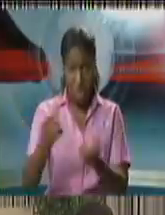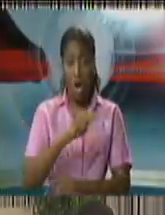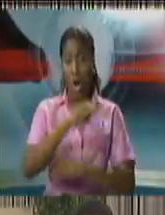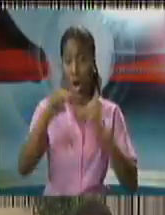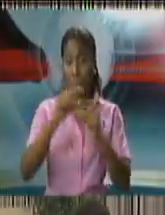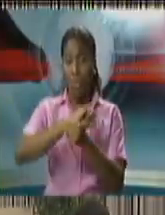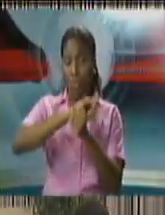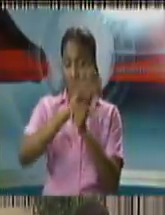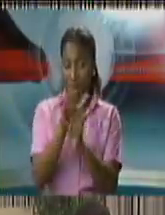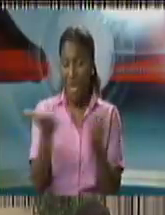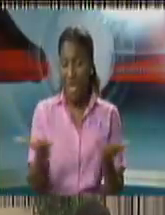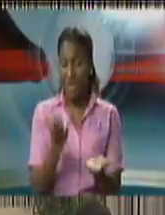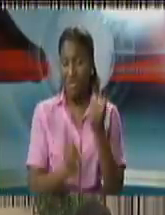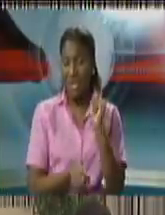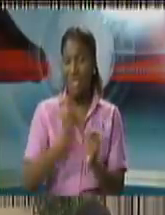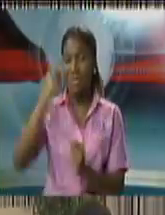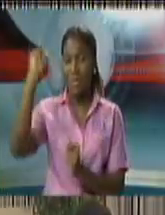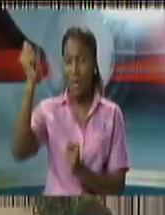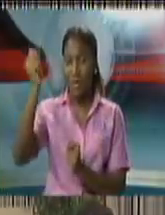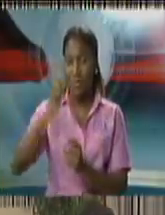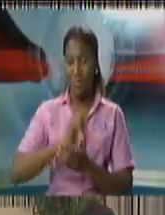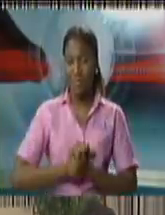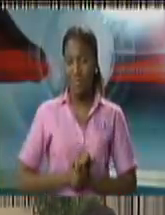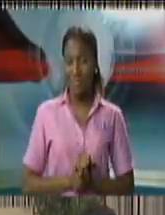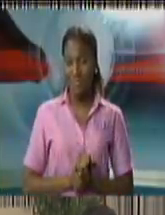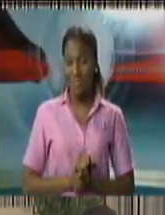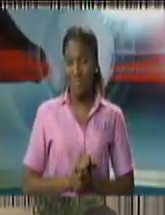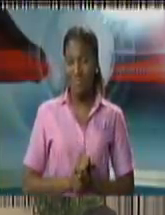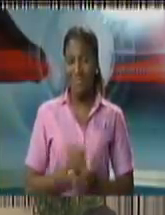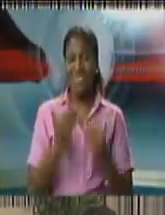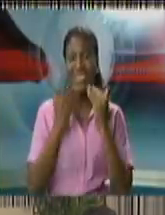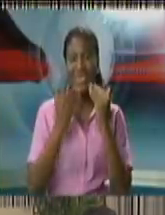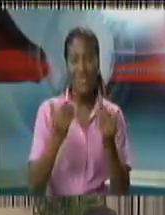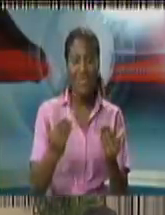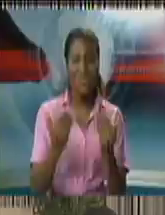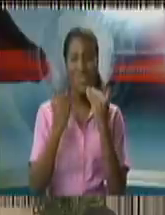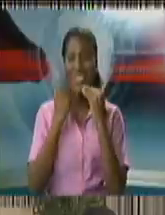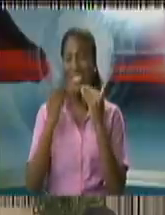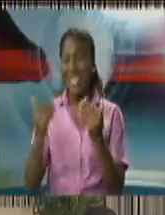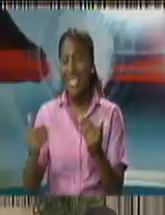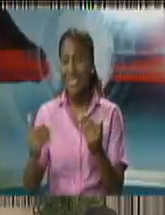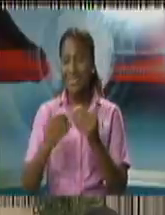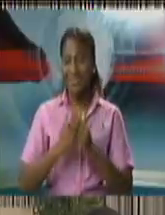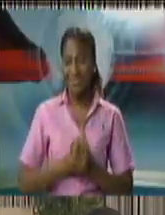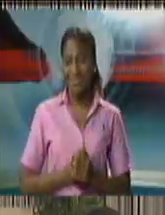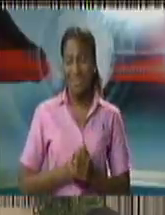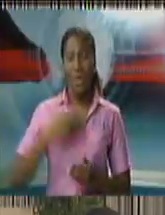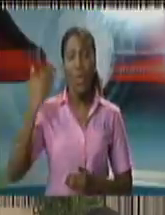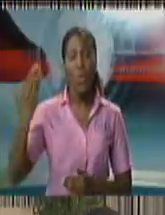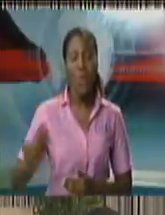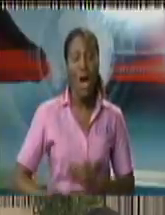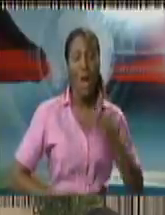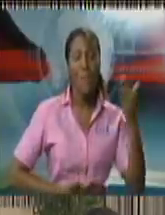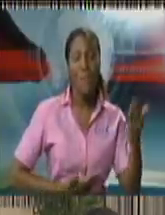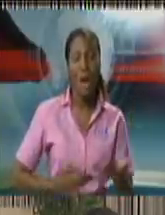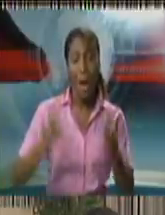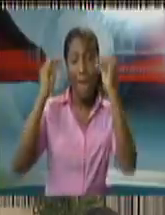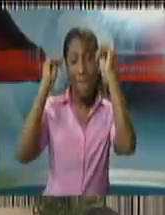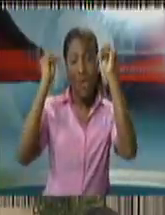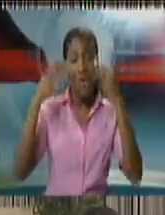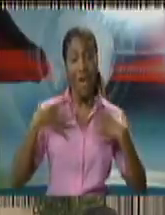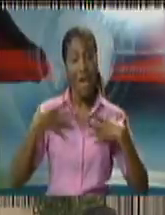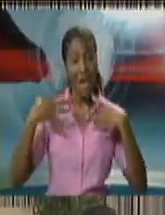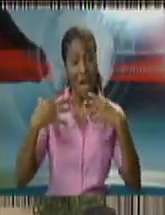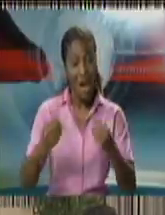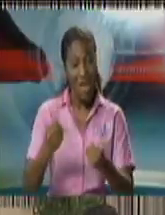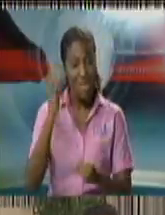on COVID-19 in Trinidad and Tobago. Thank you very much, Minister Cox, and welcome to the Ministry of Health's briefing to my